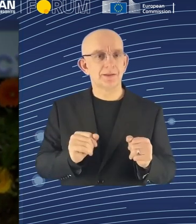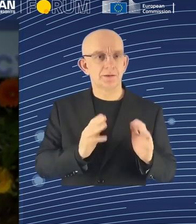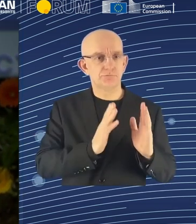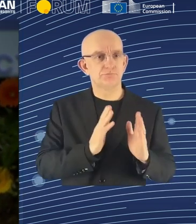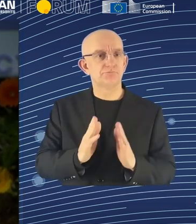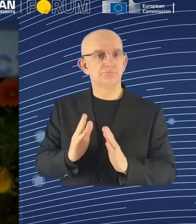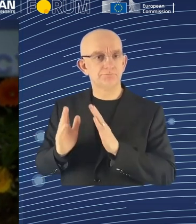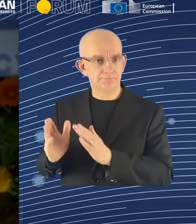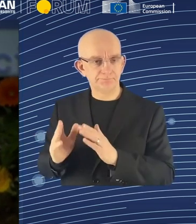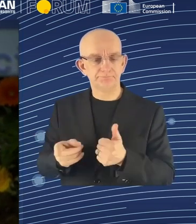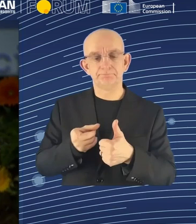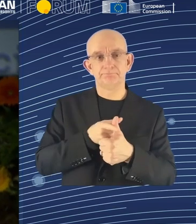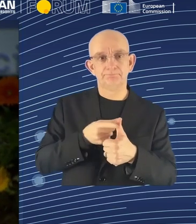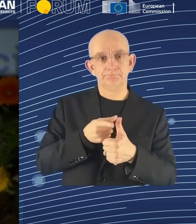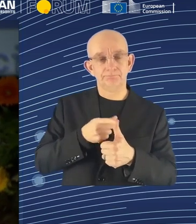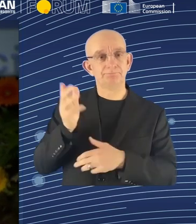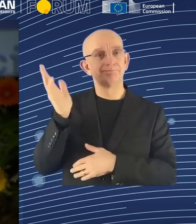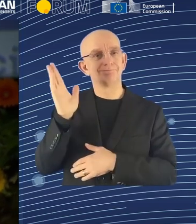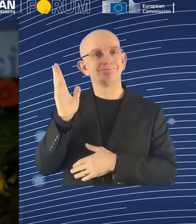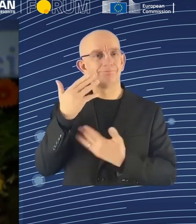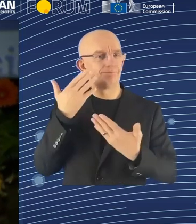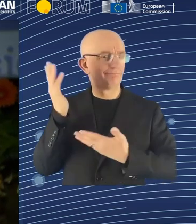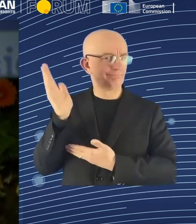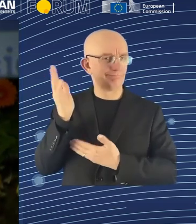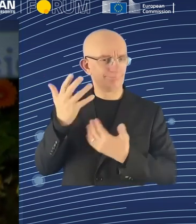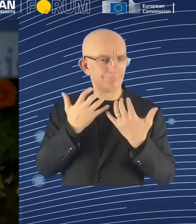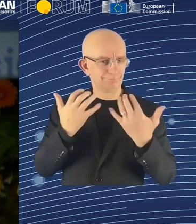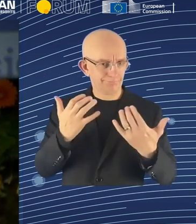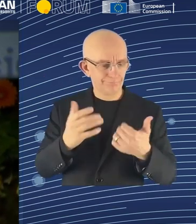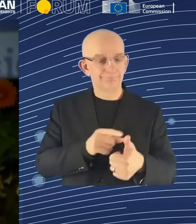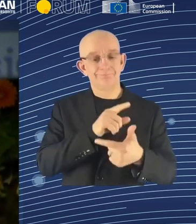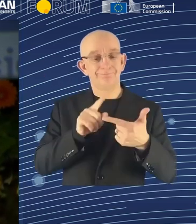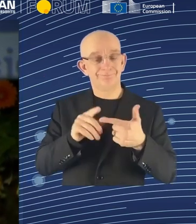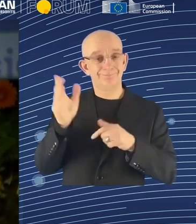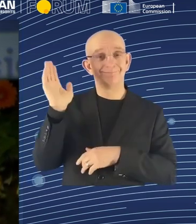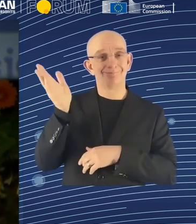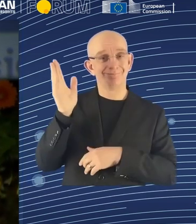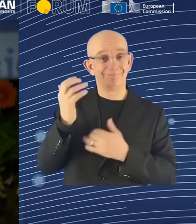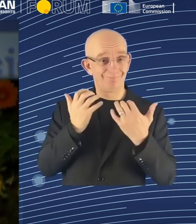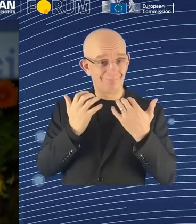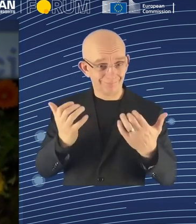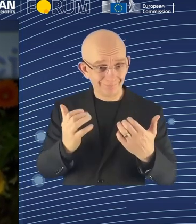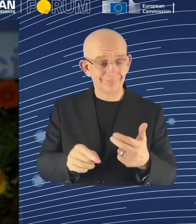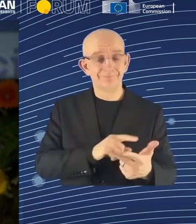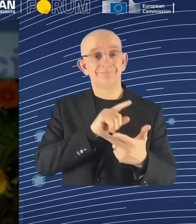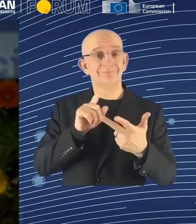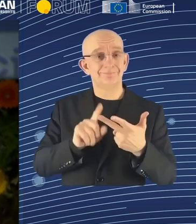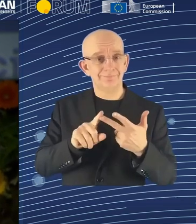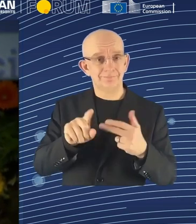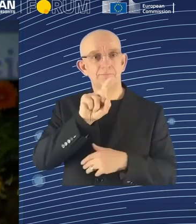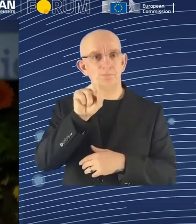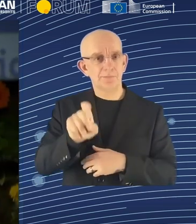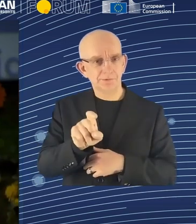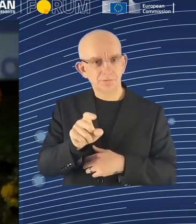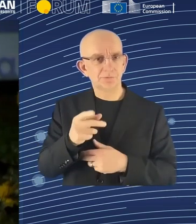trigger a little bit for you. And then there will be the Q&A possibility. Again, we're going to speak to the room here. Those of you who are with us in Brussels at the ACA and